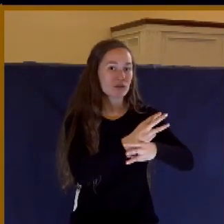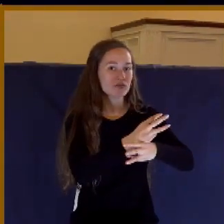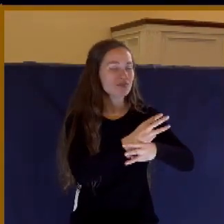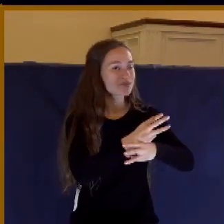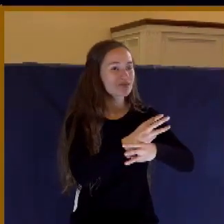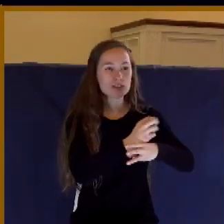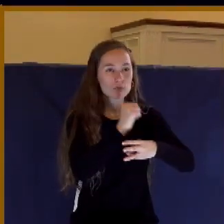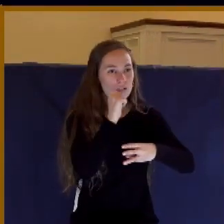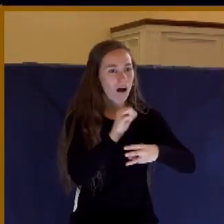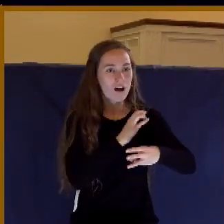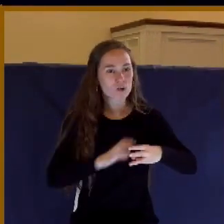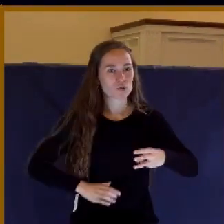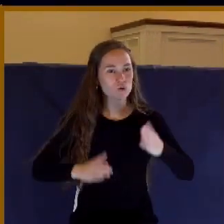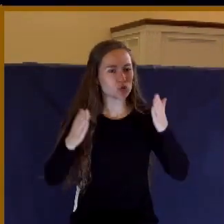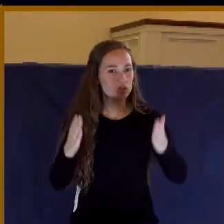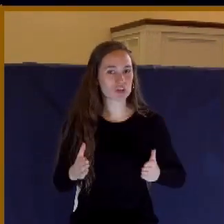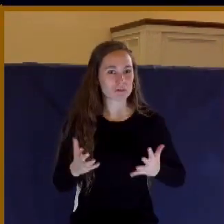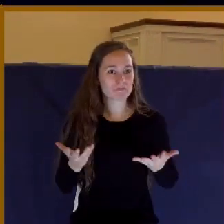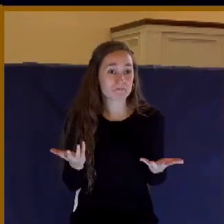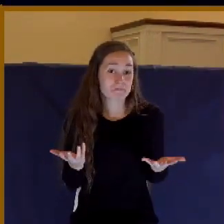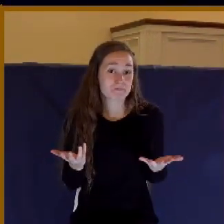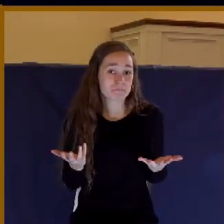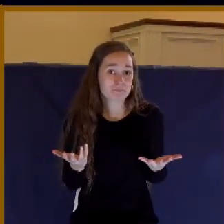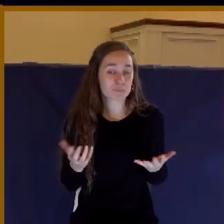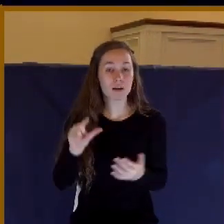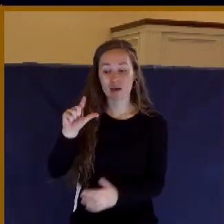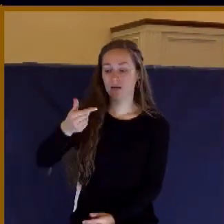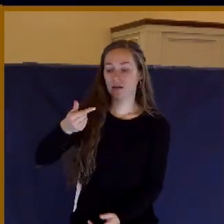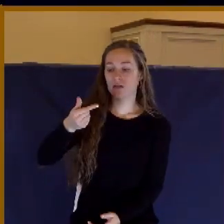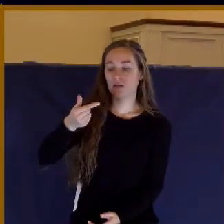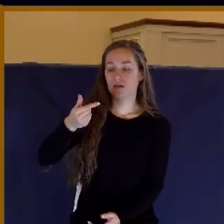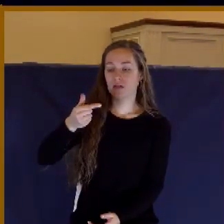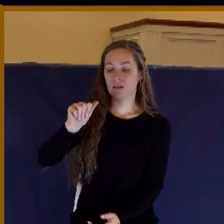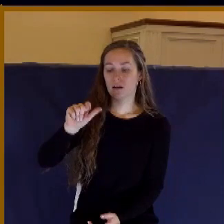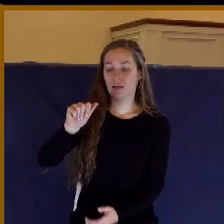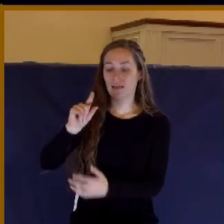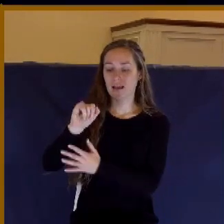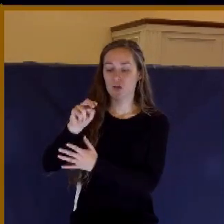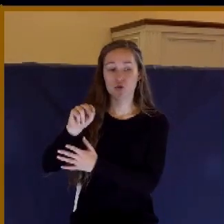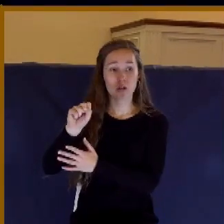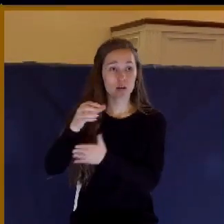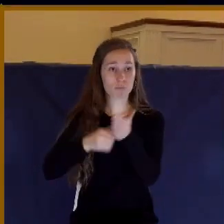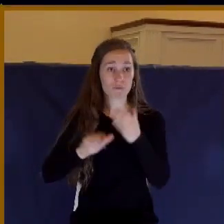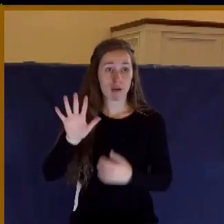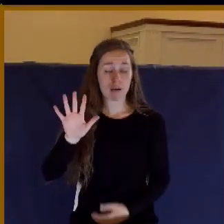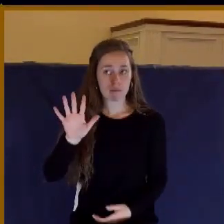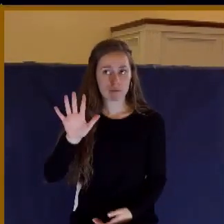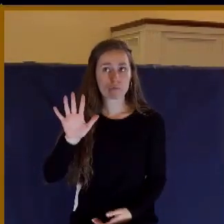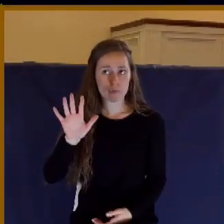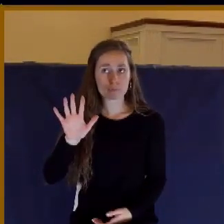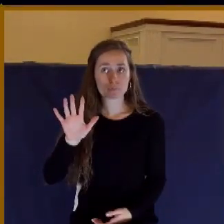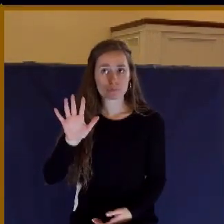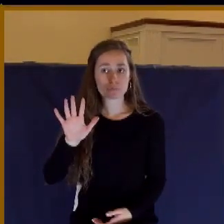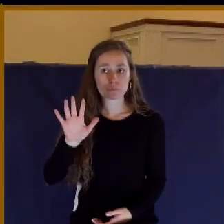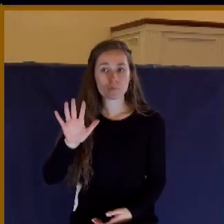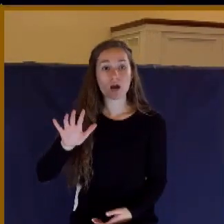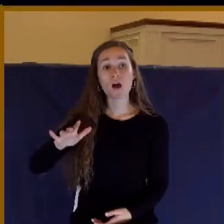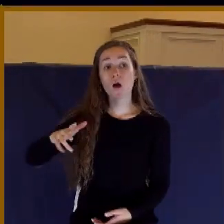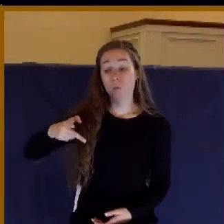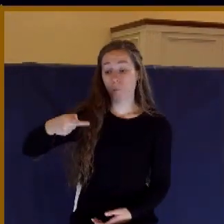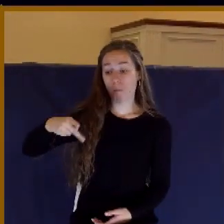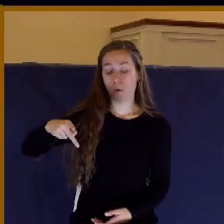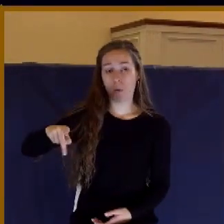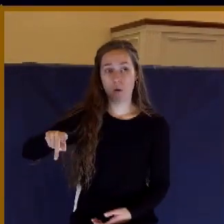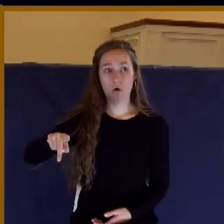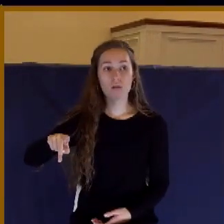Christian. In fact, in Galatians chapter 5, the Apostle Paul, when he